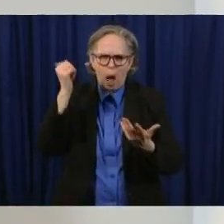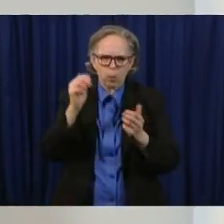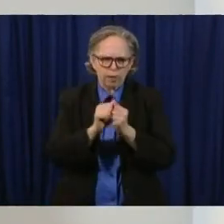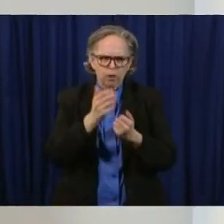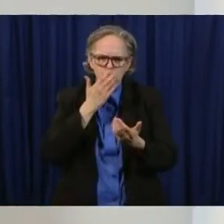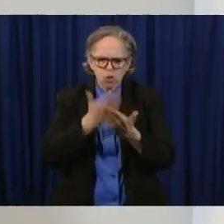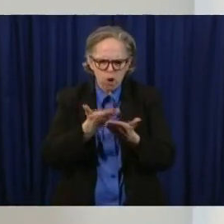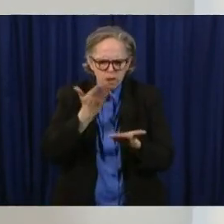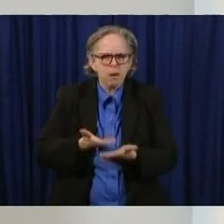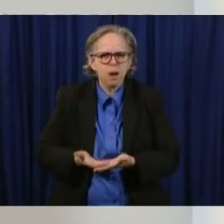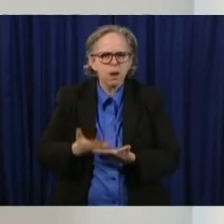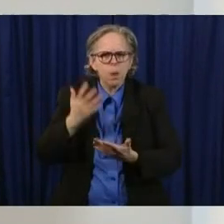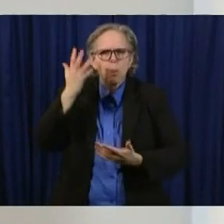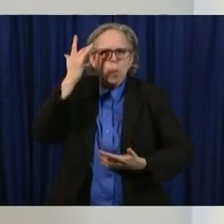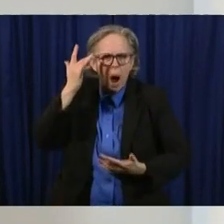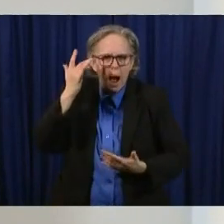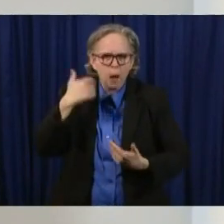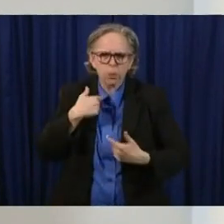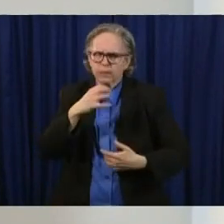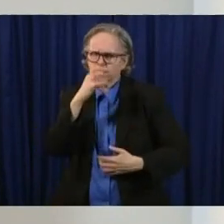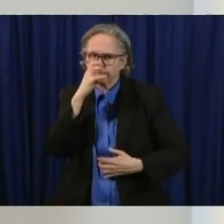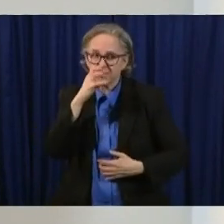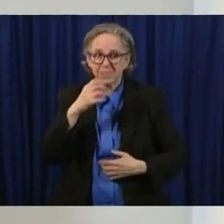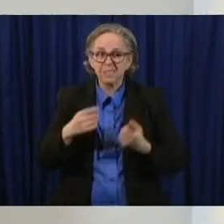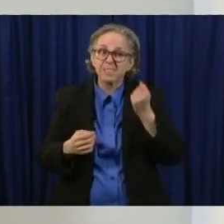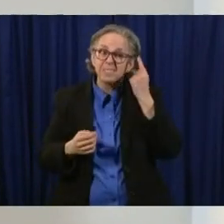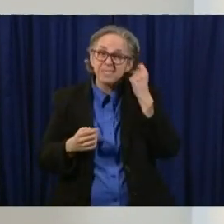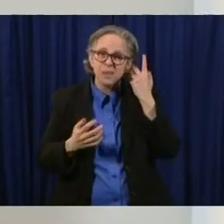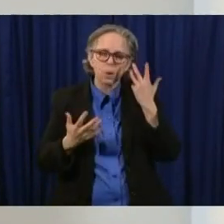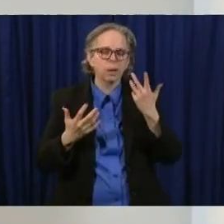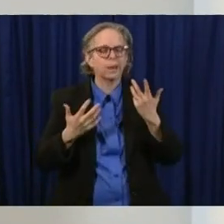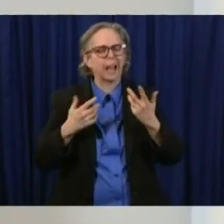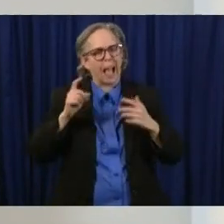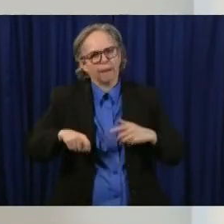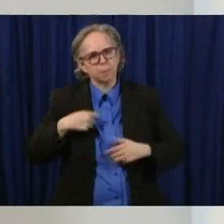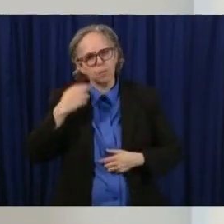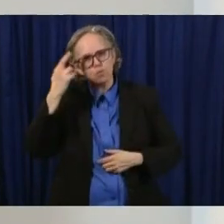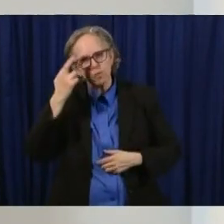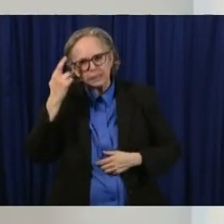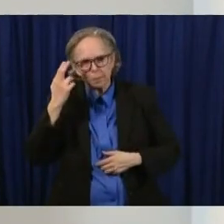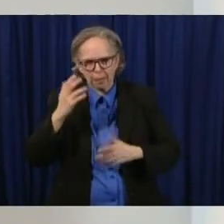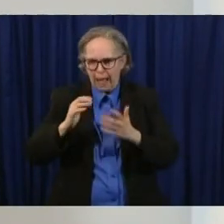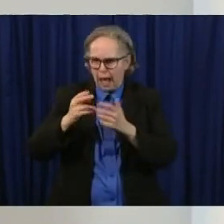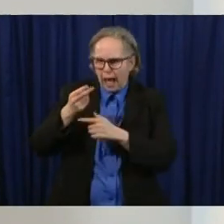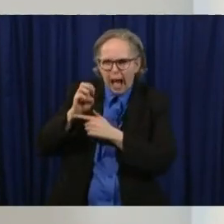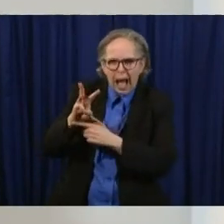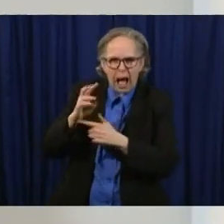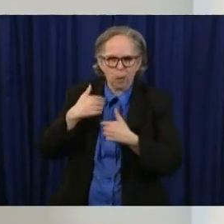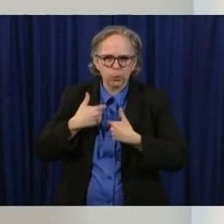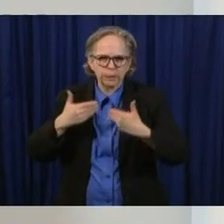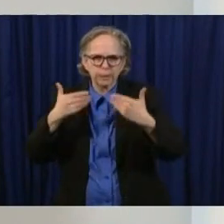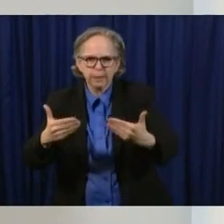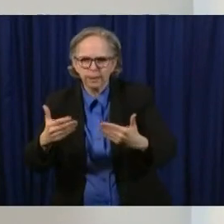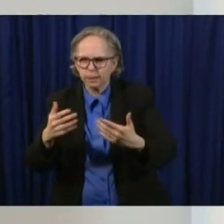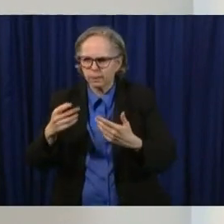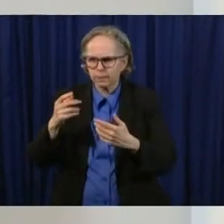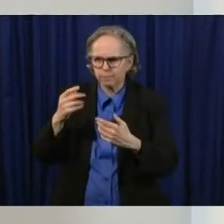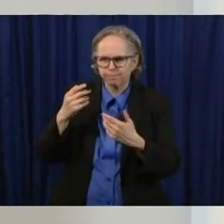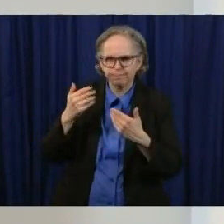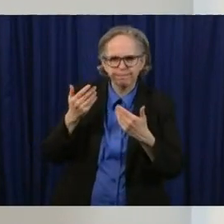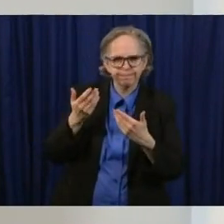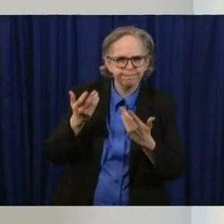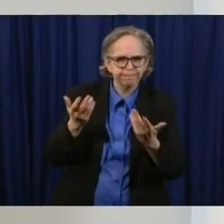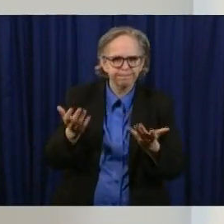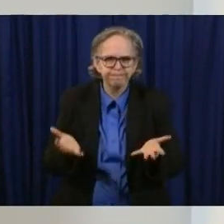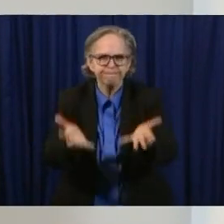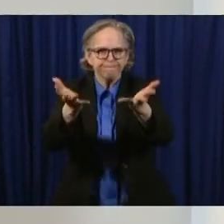reasonable as to how a business implements this uh and as we've experienced from the first round of this from